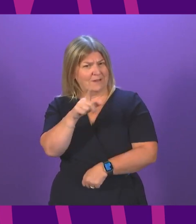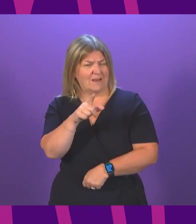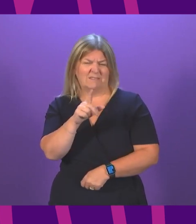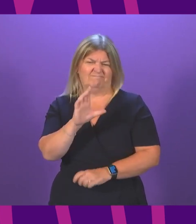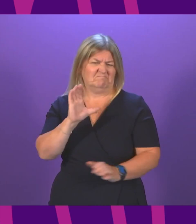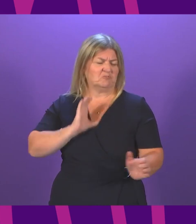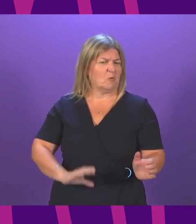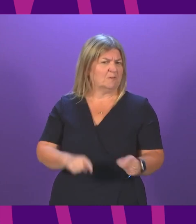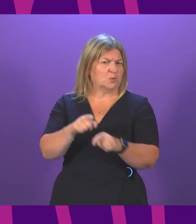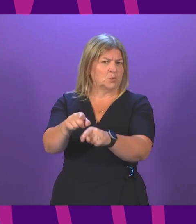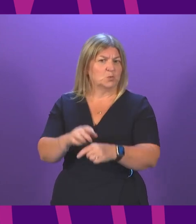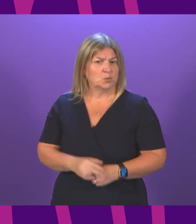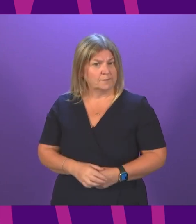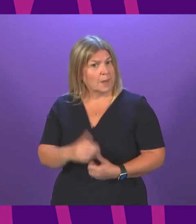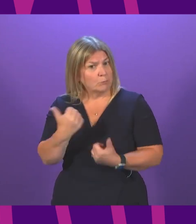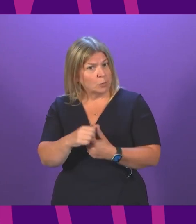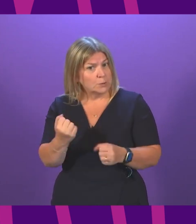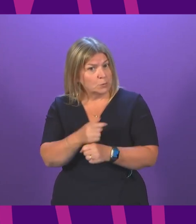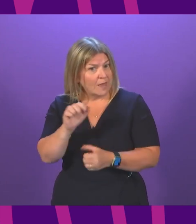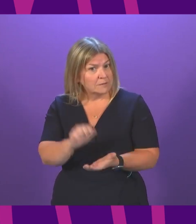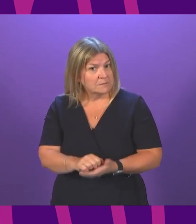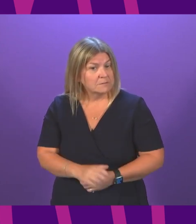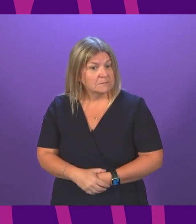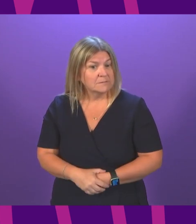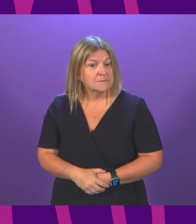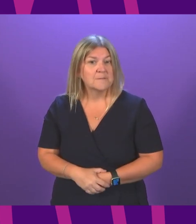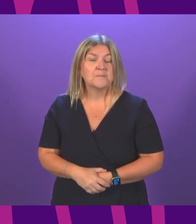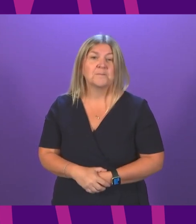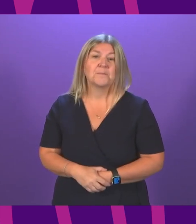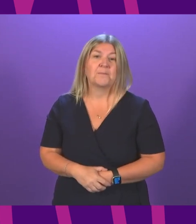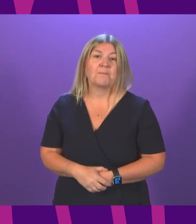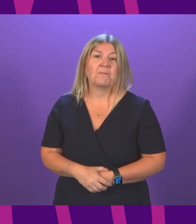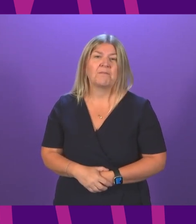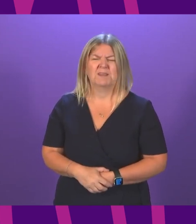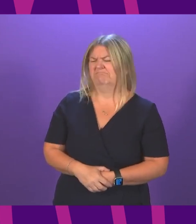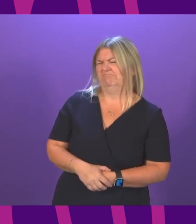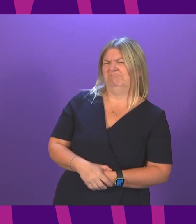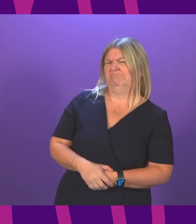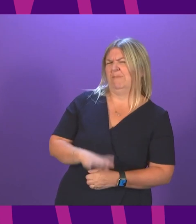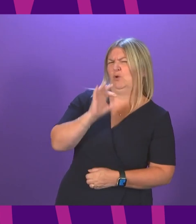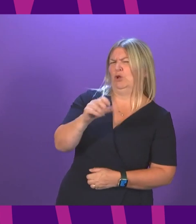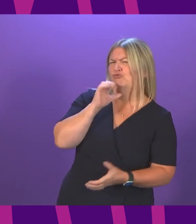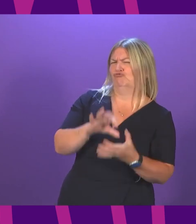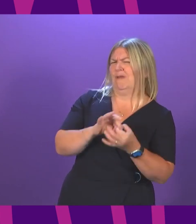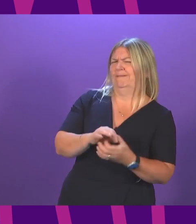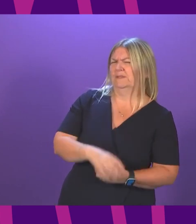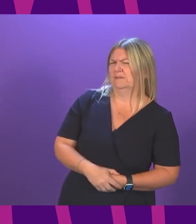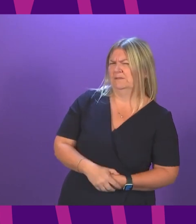be appropriate for a First Minister to do so? That question is not relevant to the question.